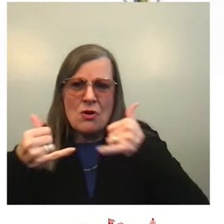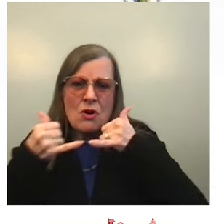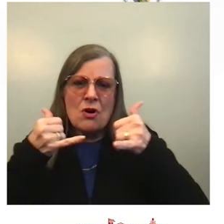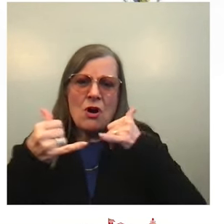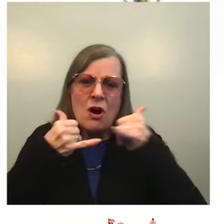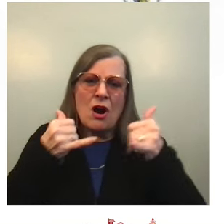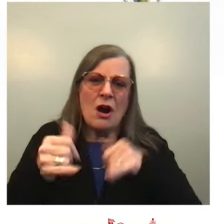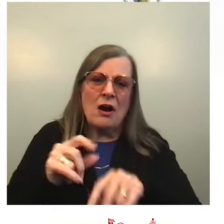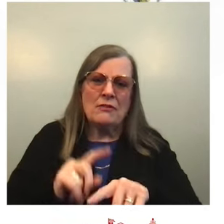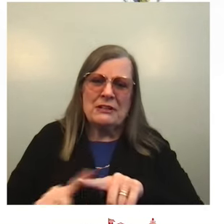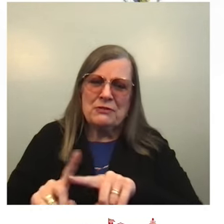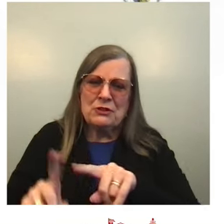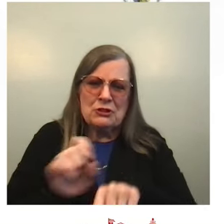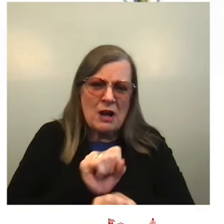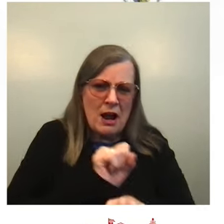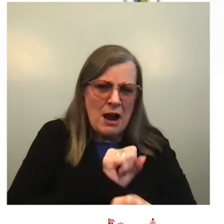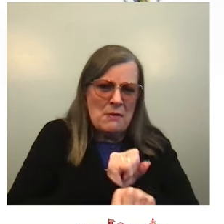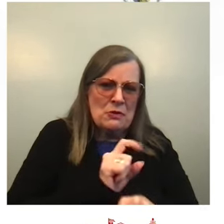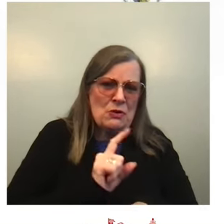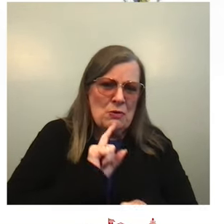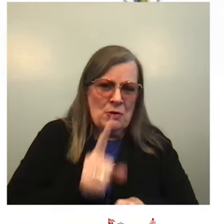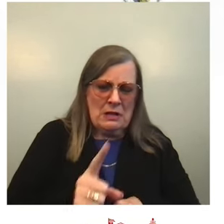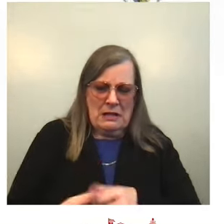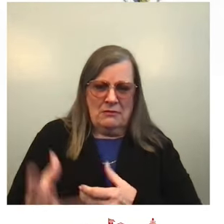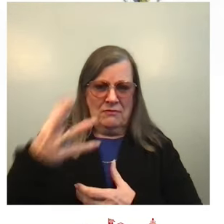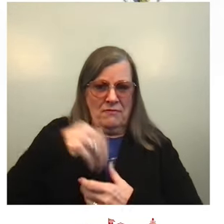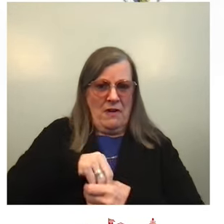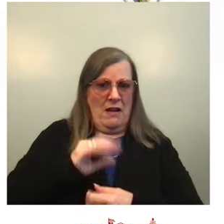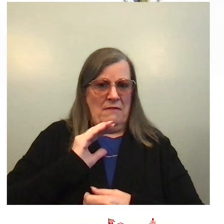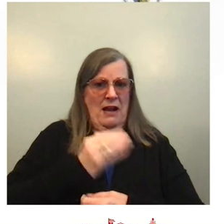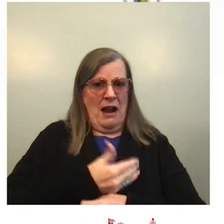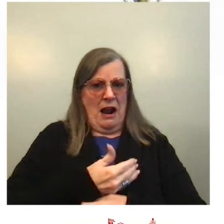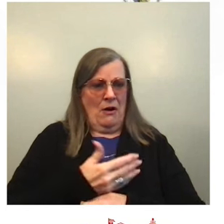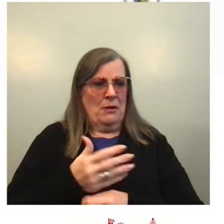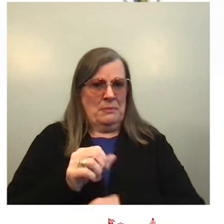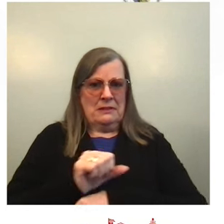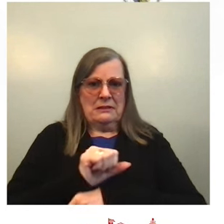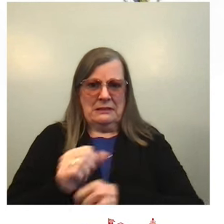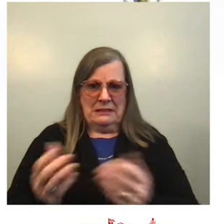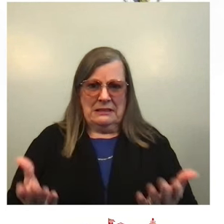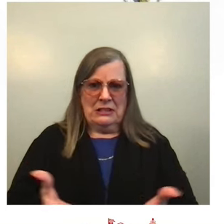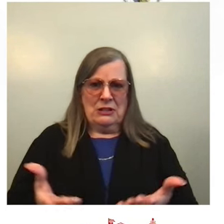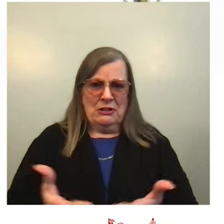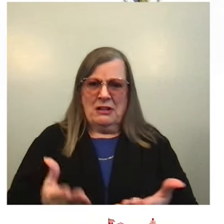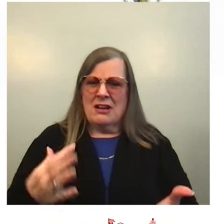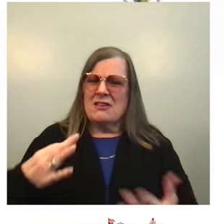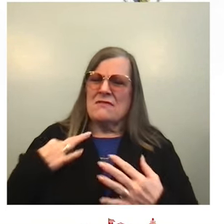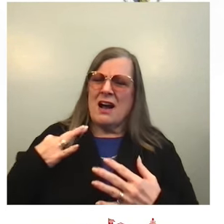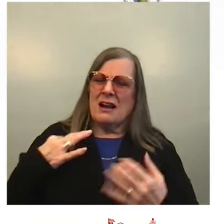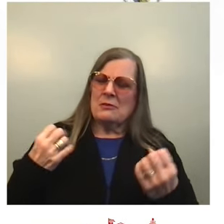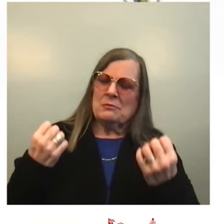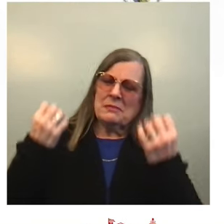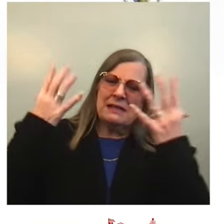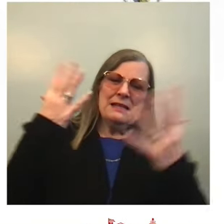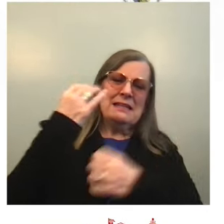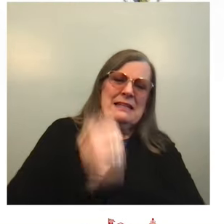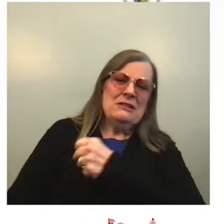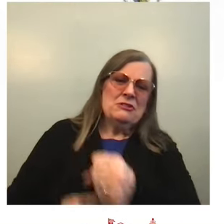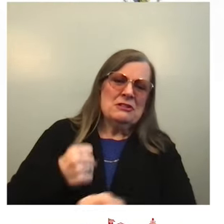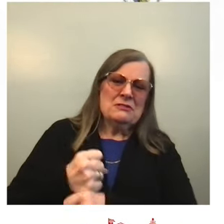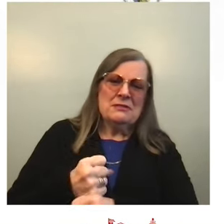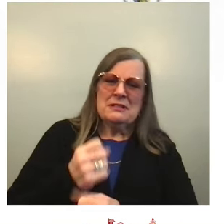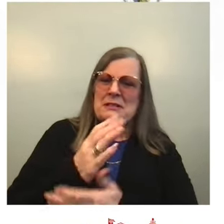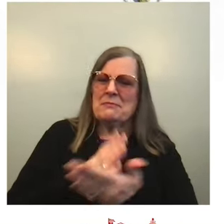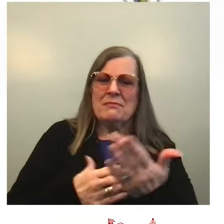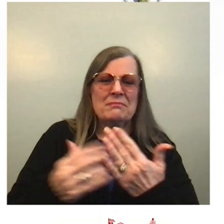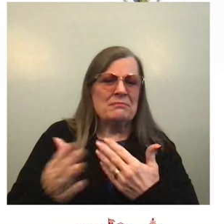Whether you've been volunteering for years and years or just a few months, or maybe a few decades like some of